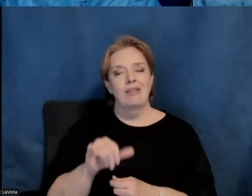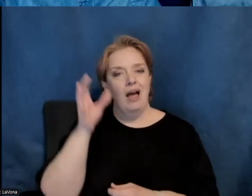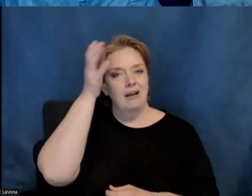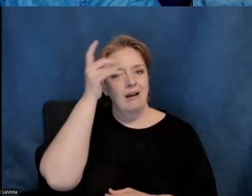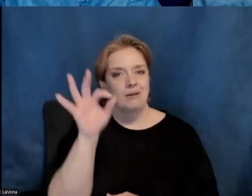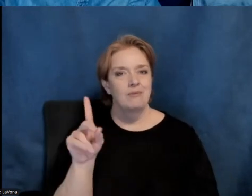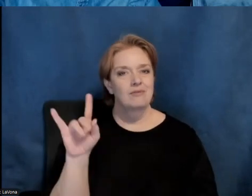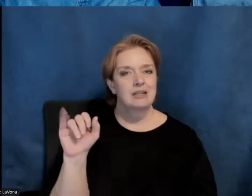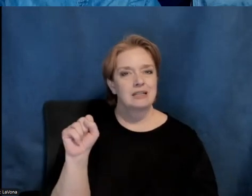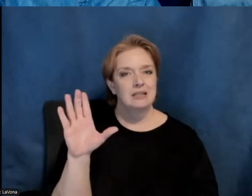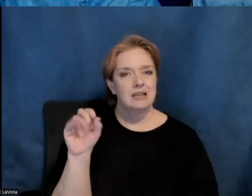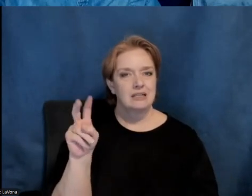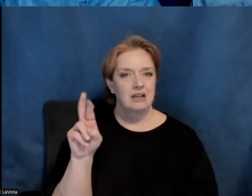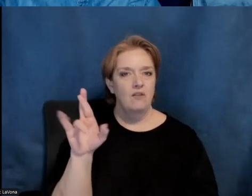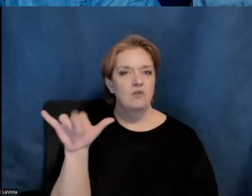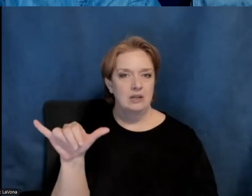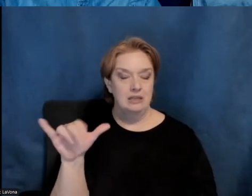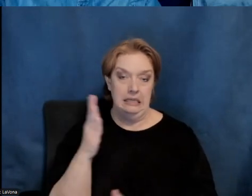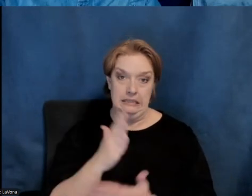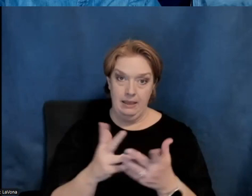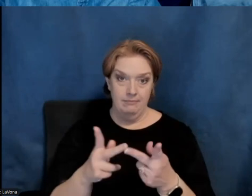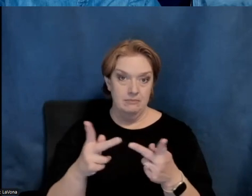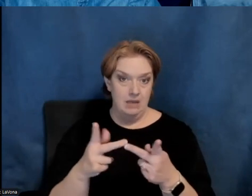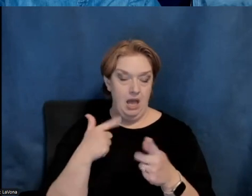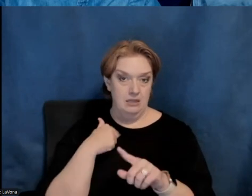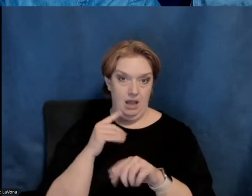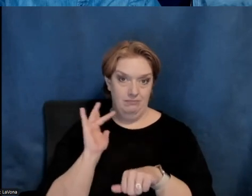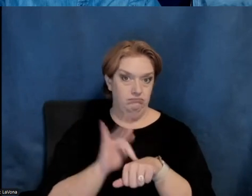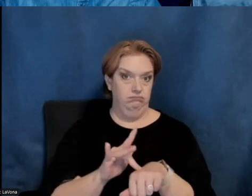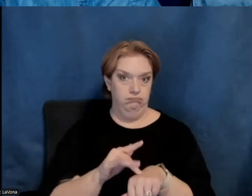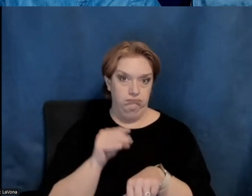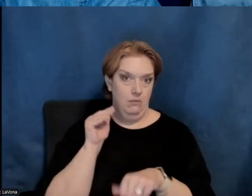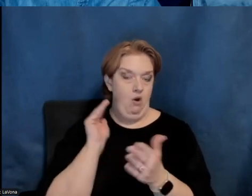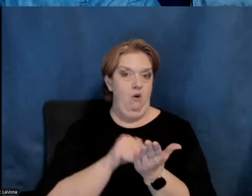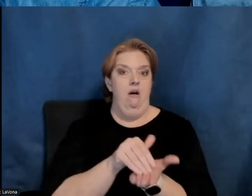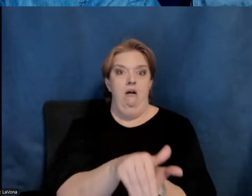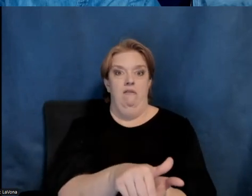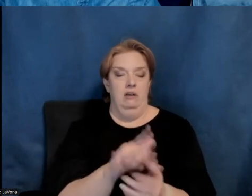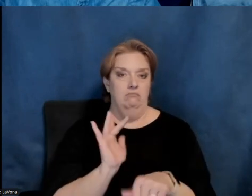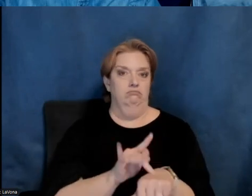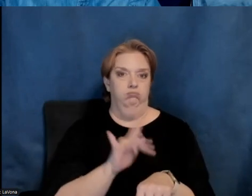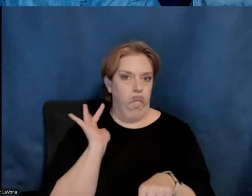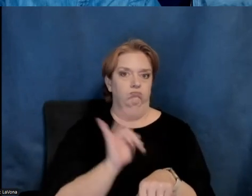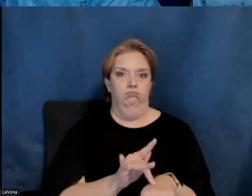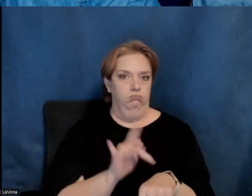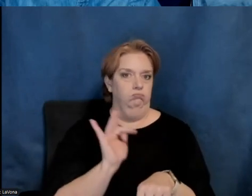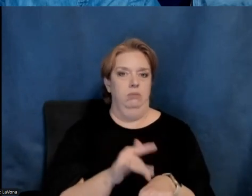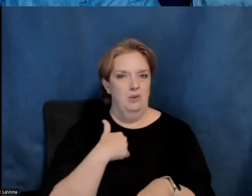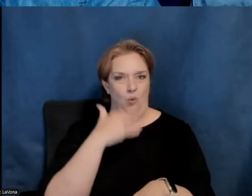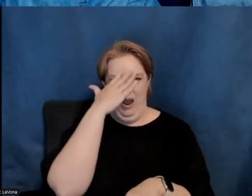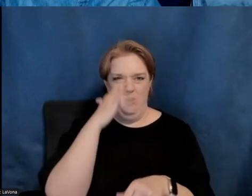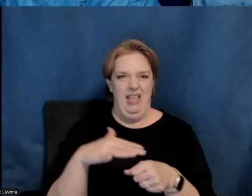there are some sites I've been to many, many times. And so I'm very familiar with the surrounding area. And so I almost